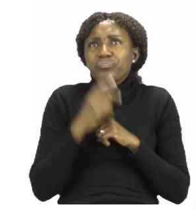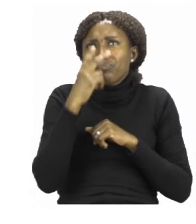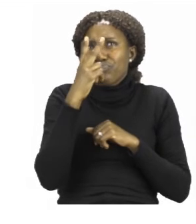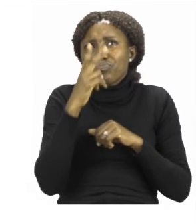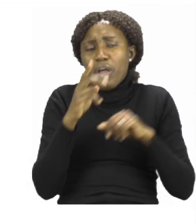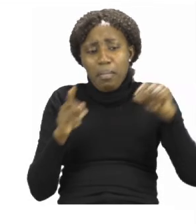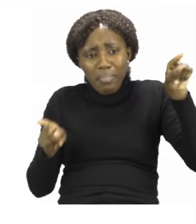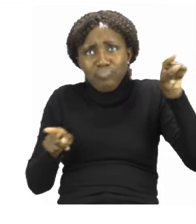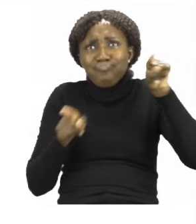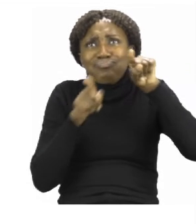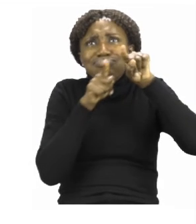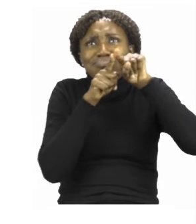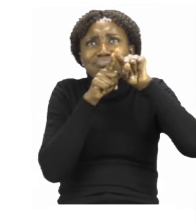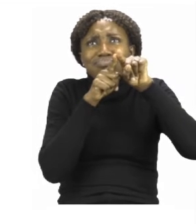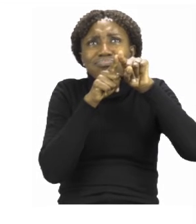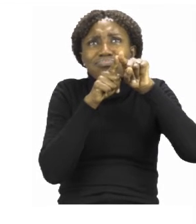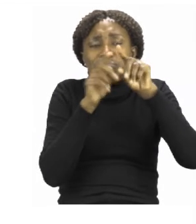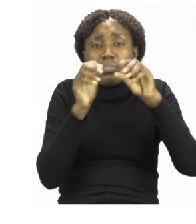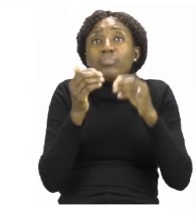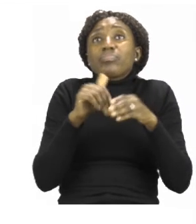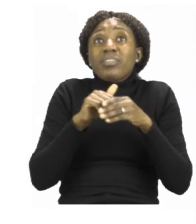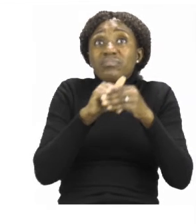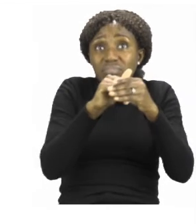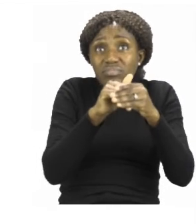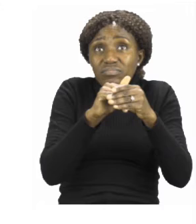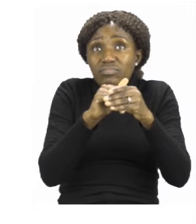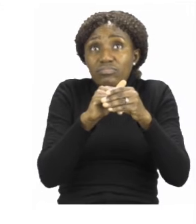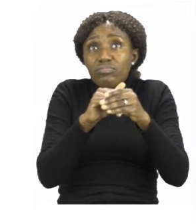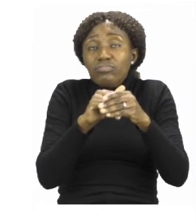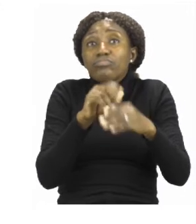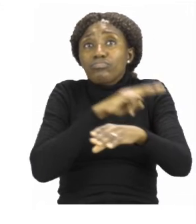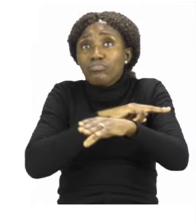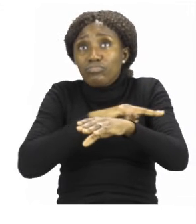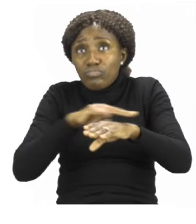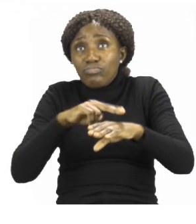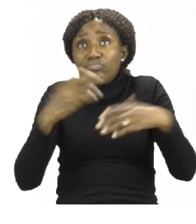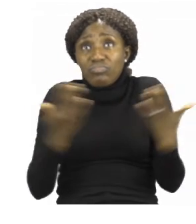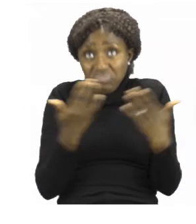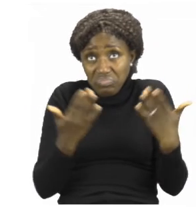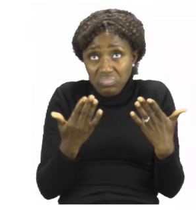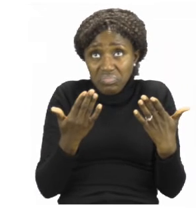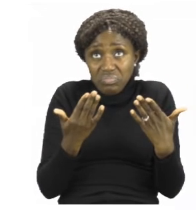each transport to where it is used.